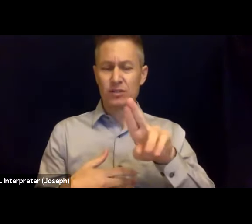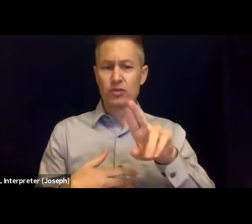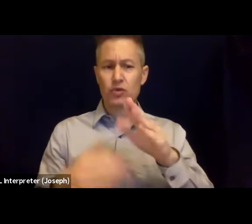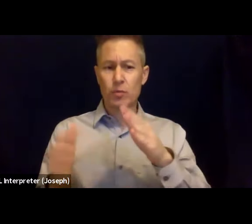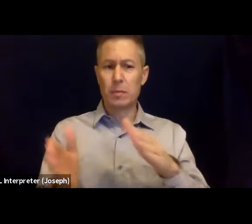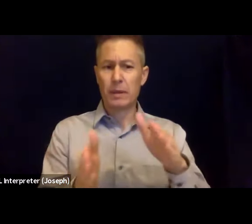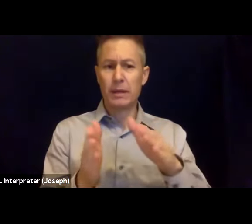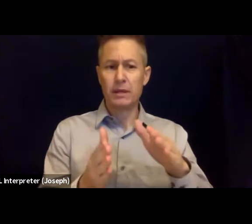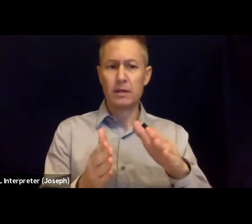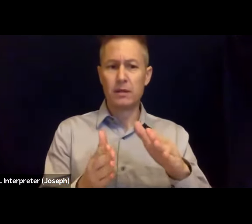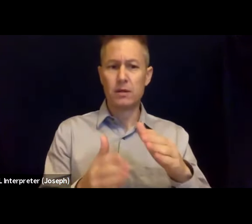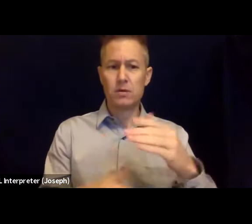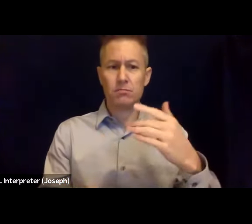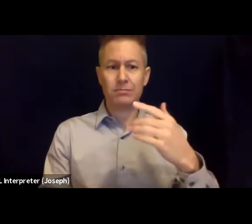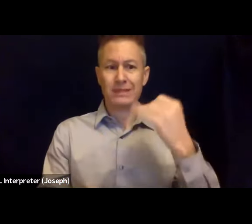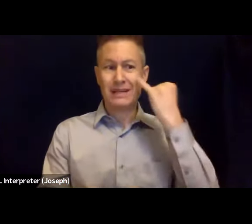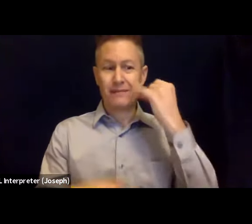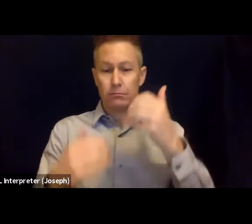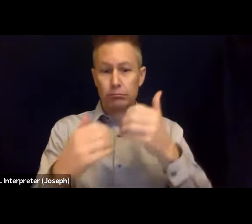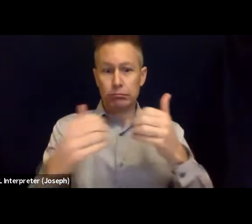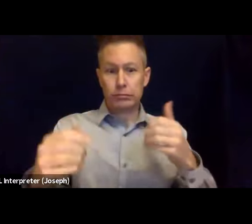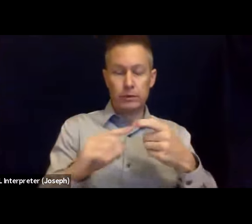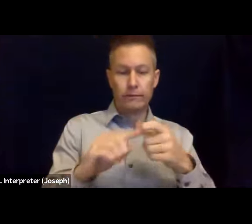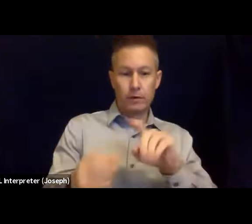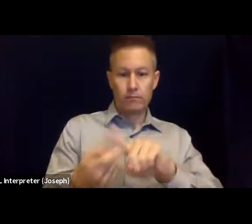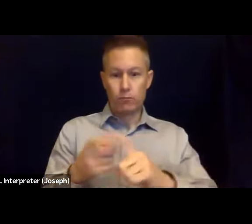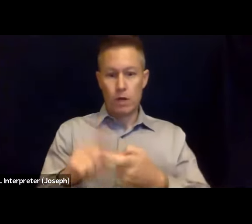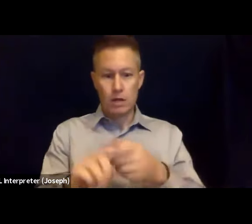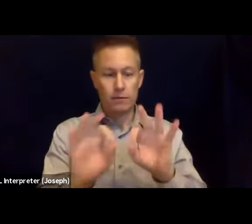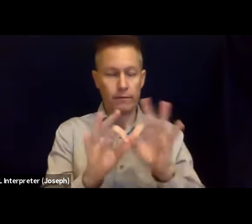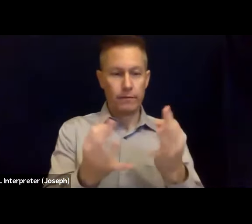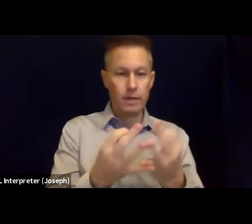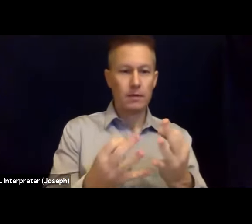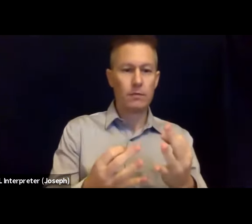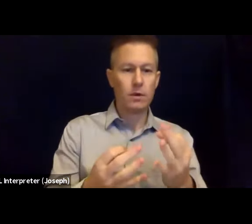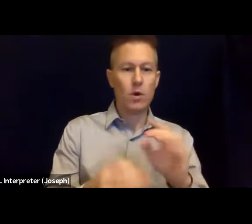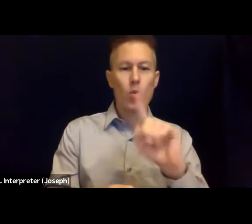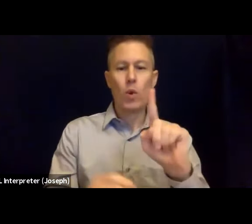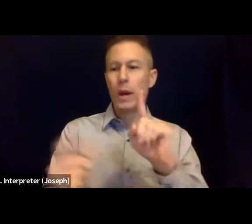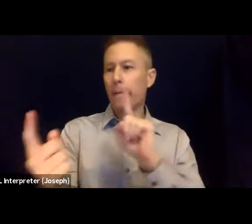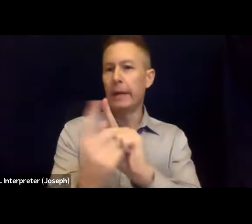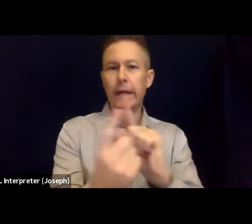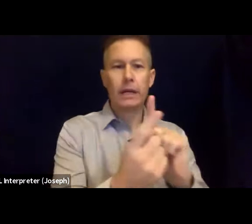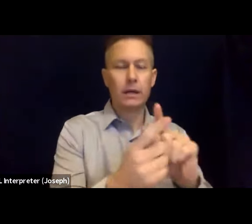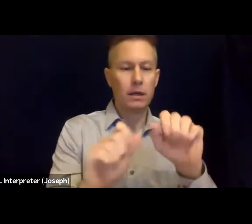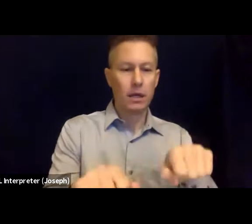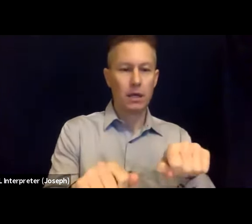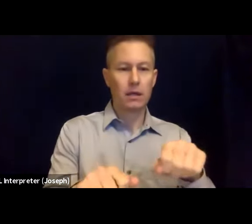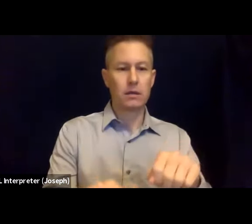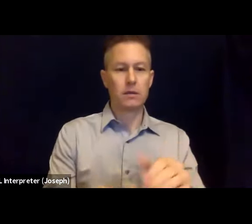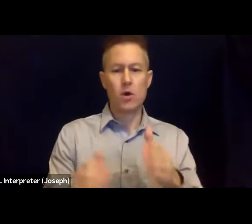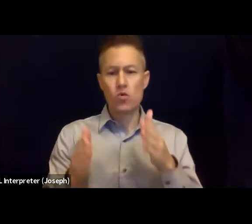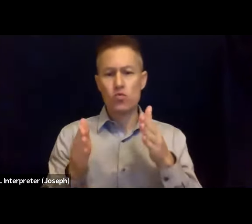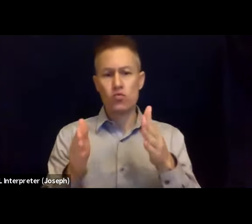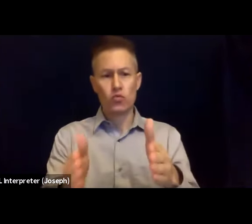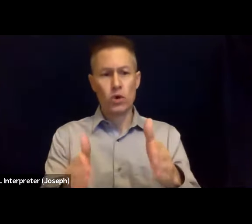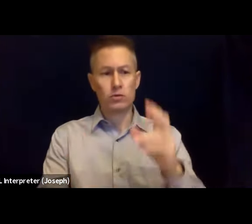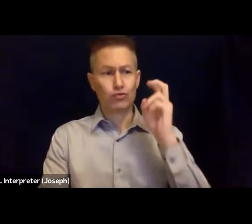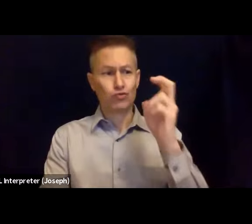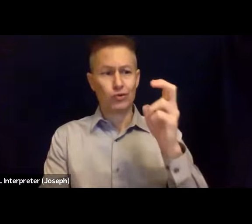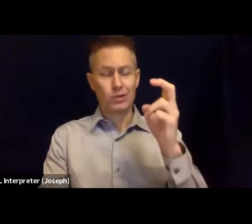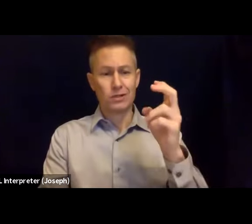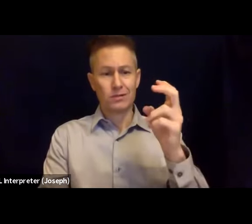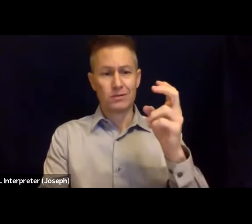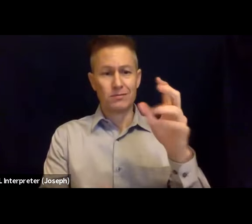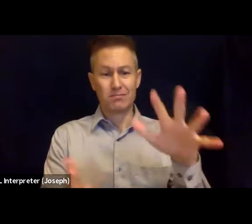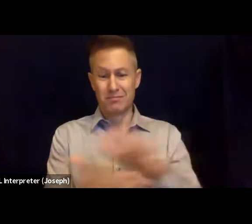friends if we're separated when the earthquake strikes. Um, recognizing that roads and transportation systems may be damaged,